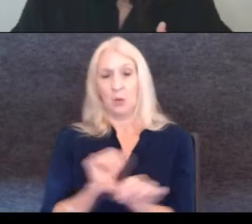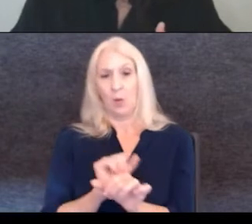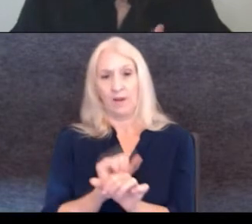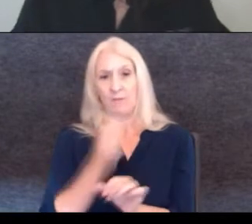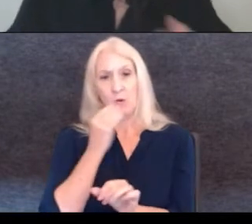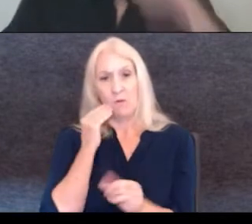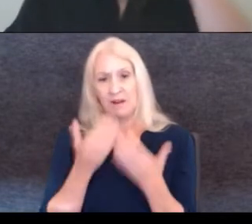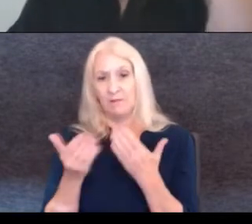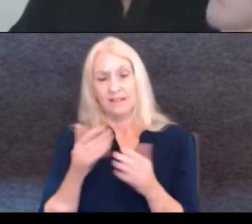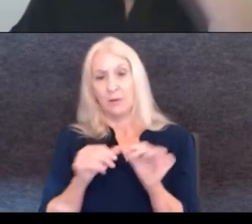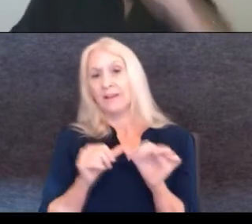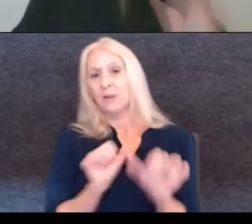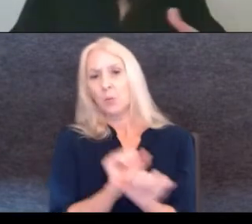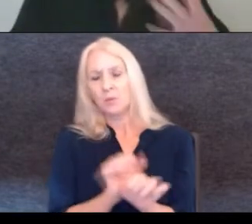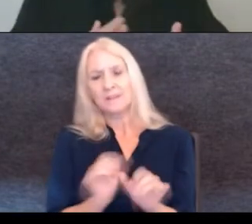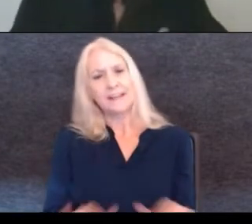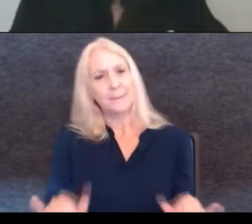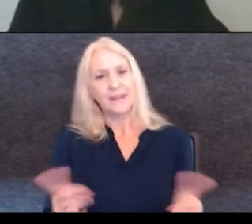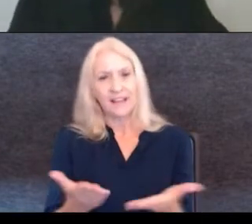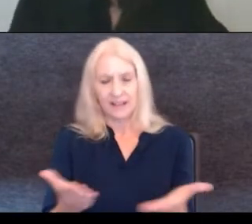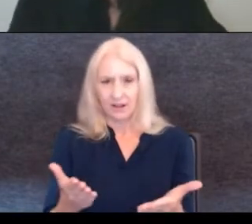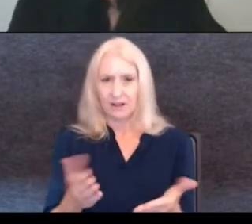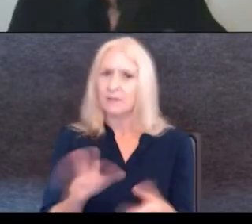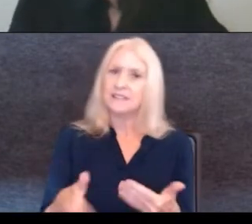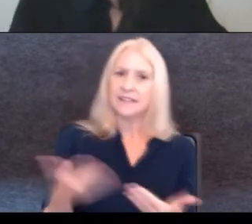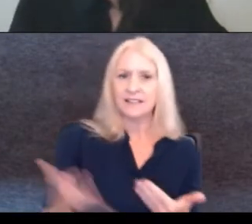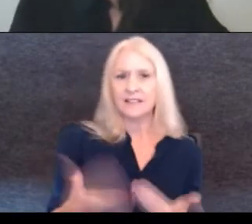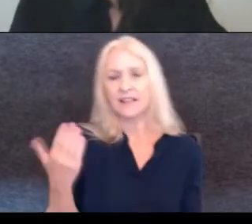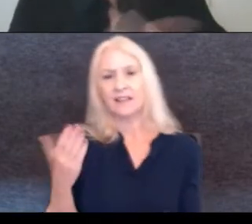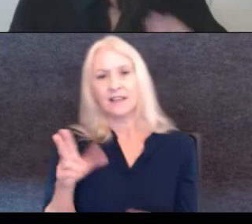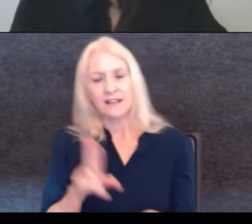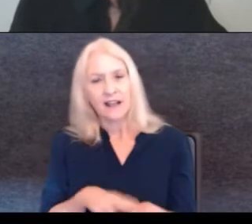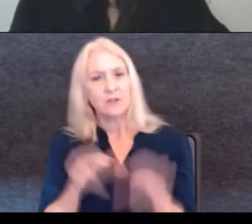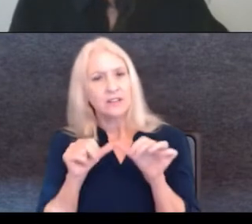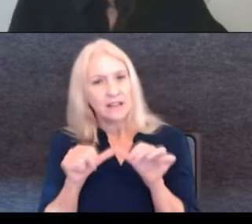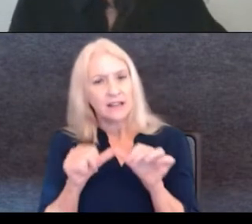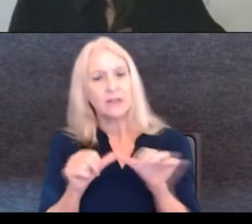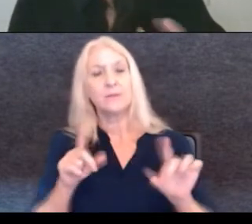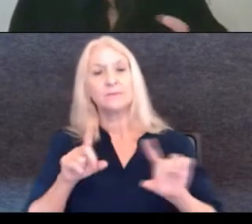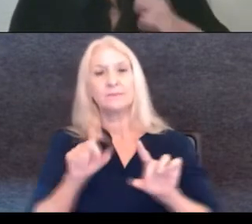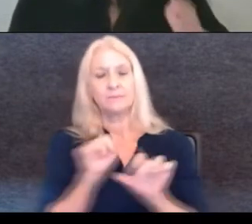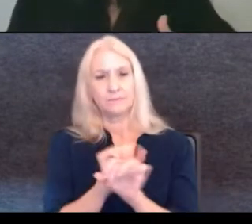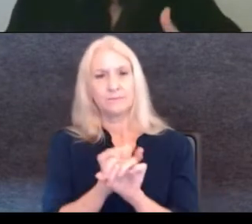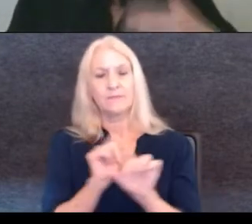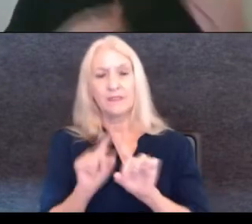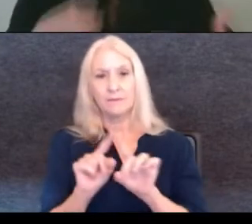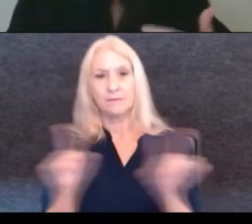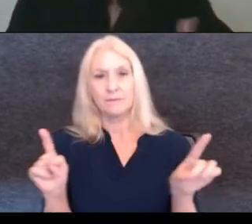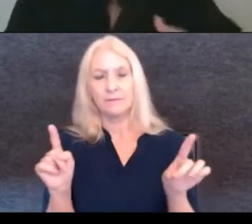And it was easy and natural to, to just keep doing it. But of course, there are some